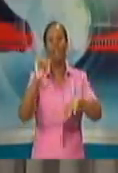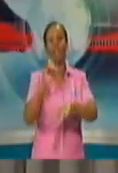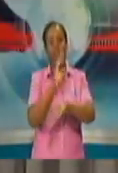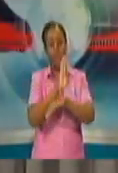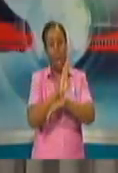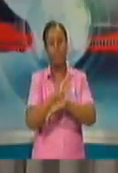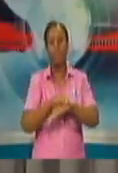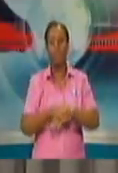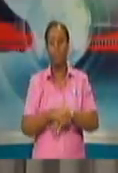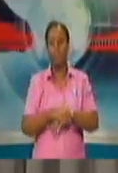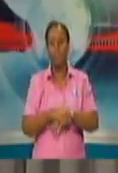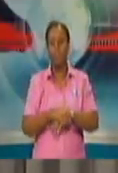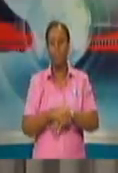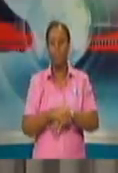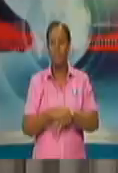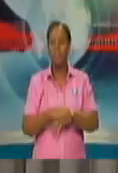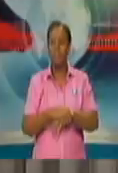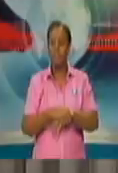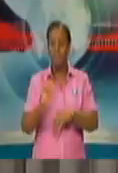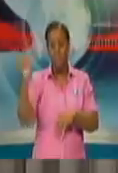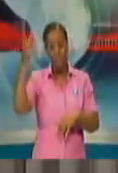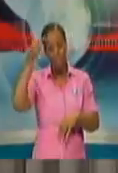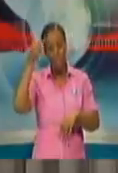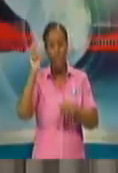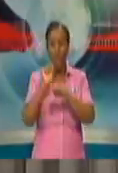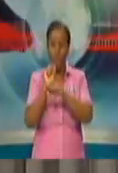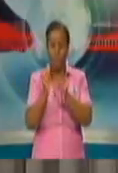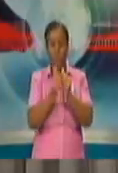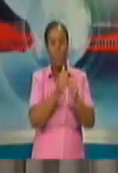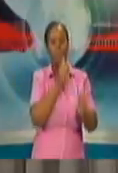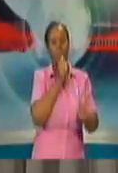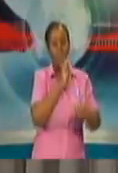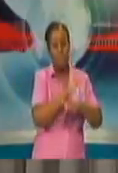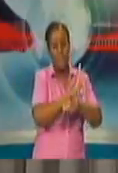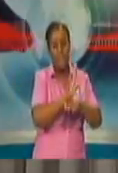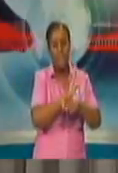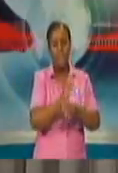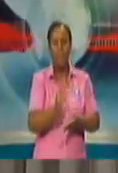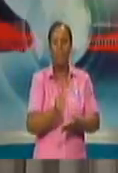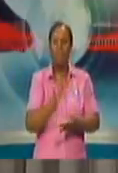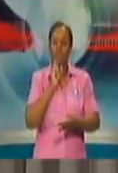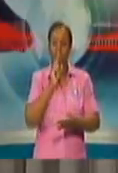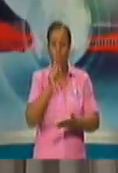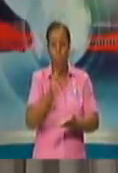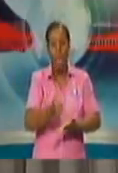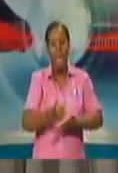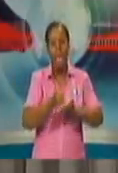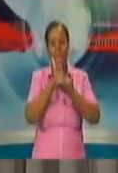with the private sector to ensure that we preserve the country's economic stability and business continuity,